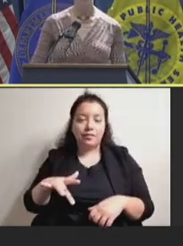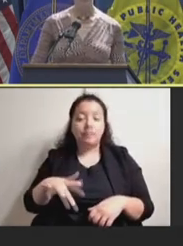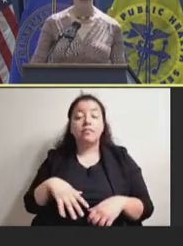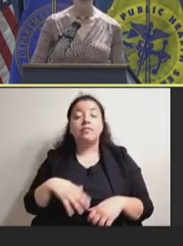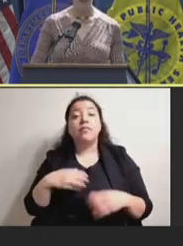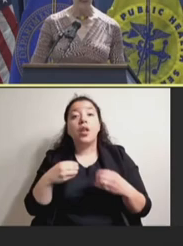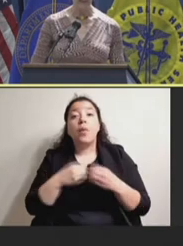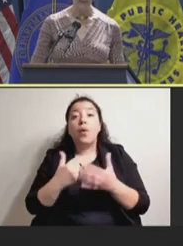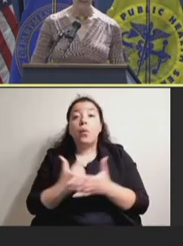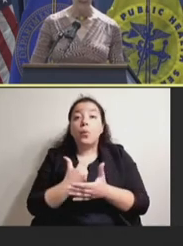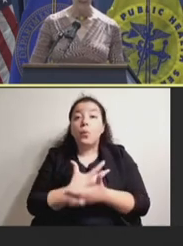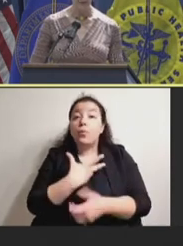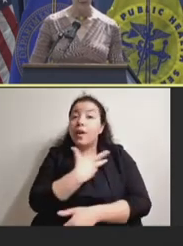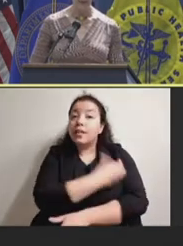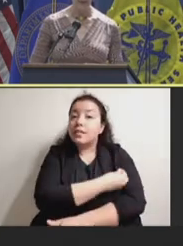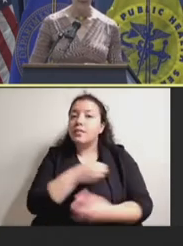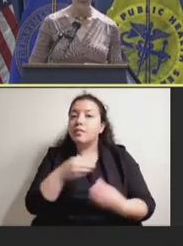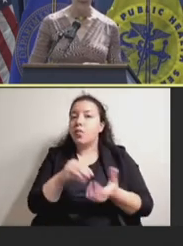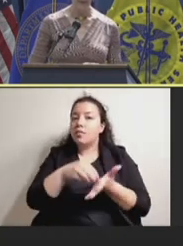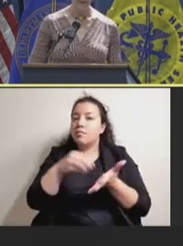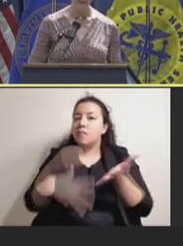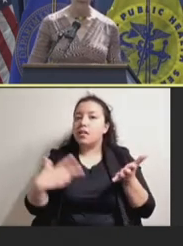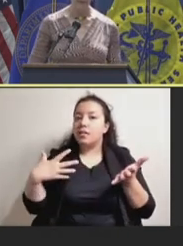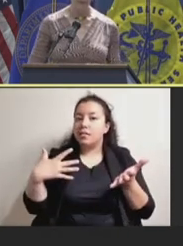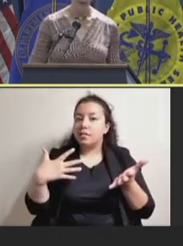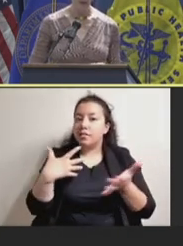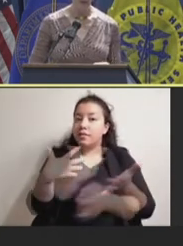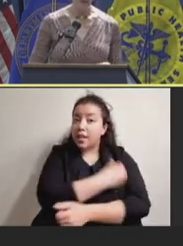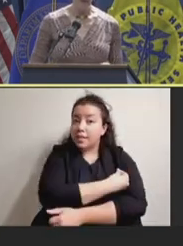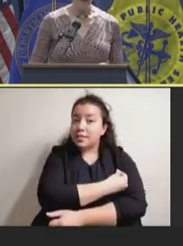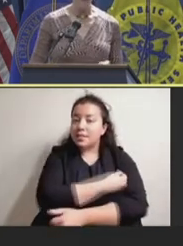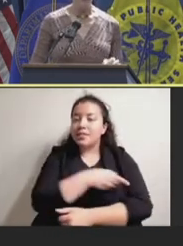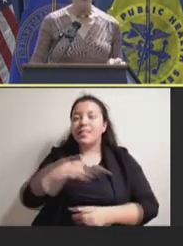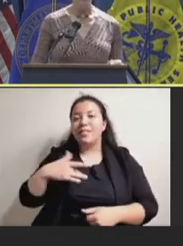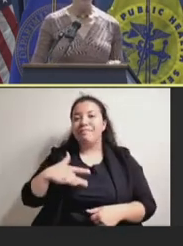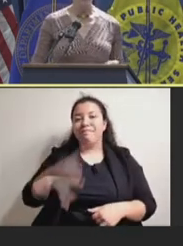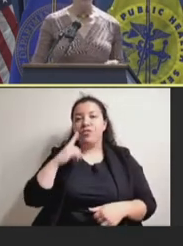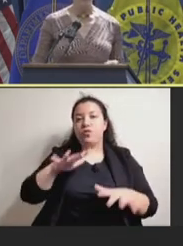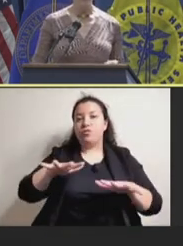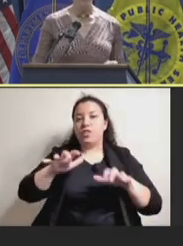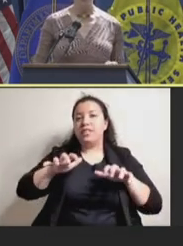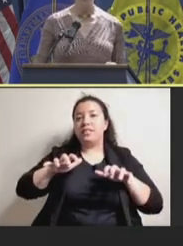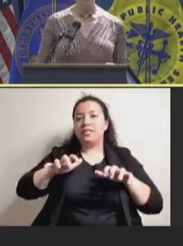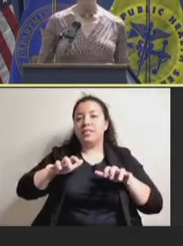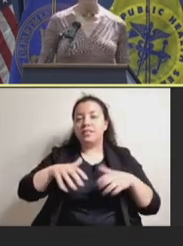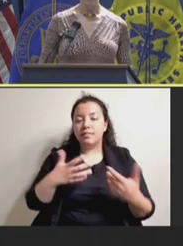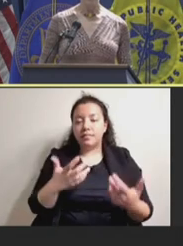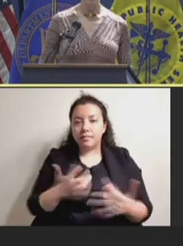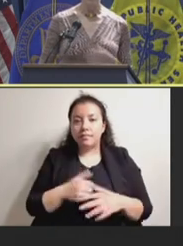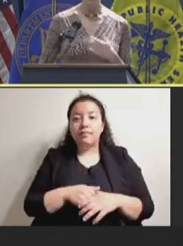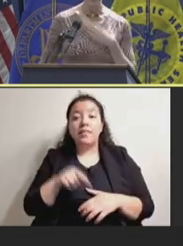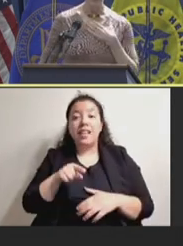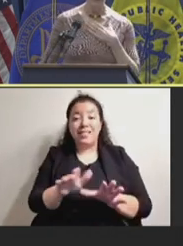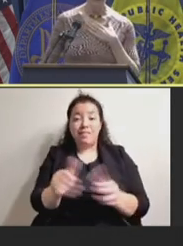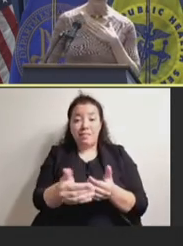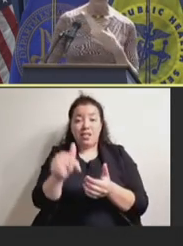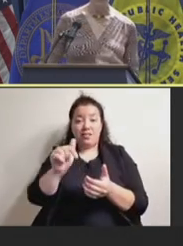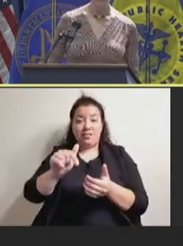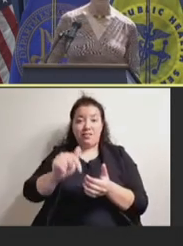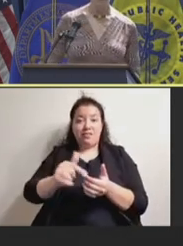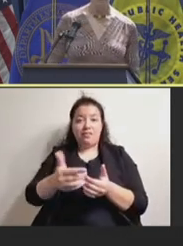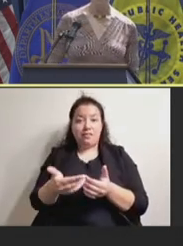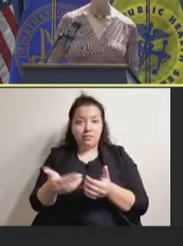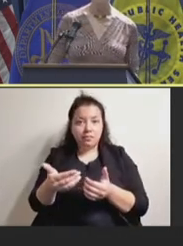more expensive vaccines tend to be freeze-sensitive. So, the traditional vaccine carrier is more like a